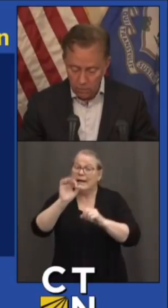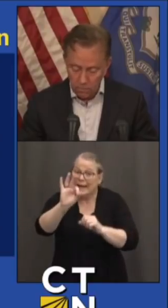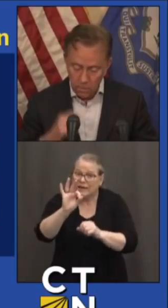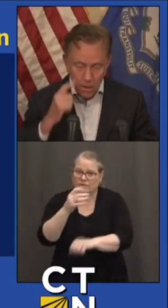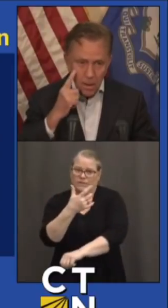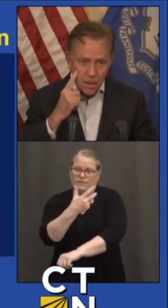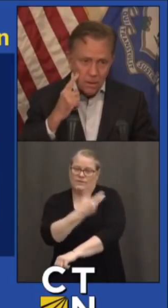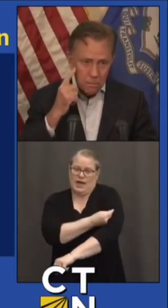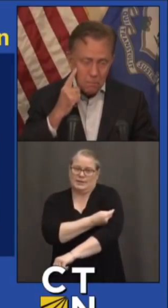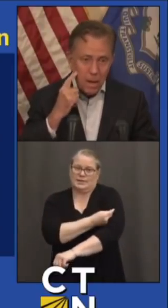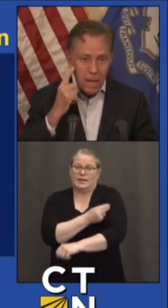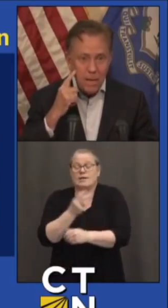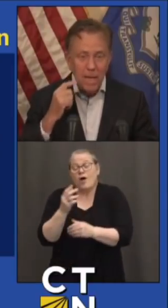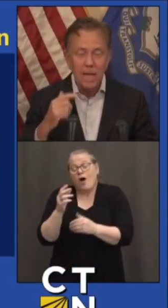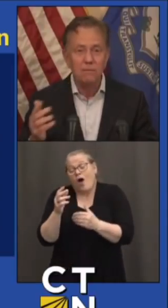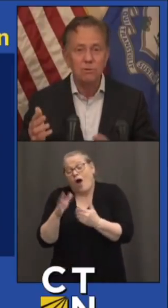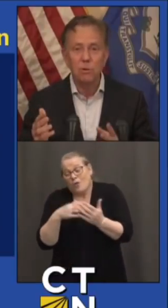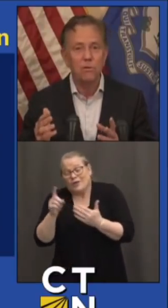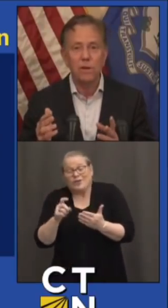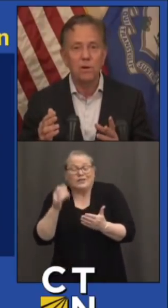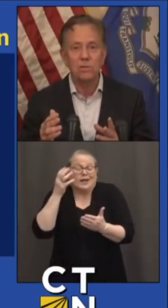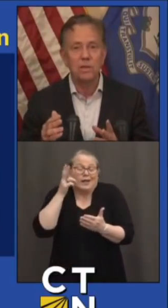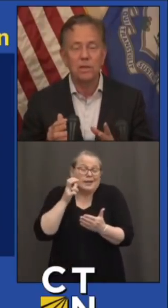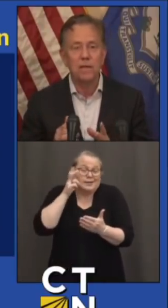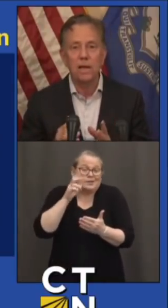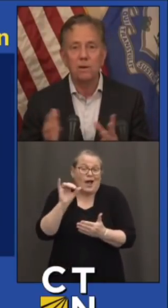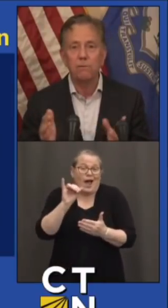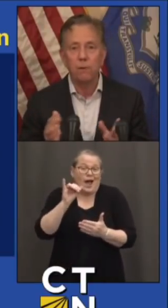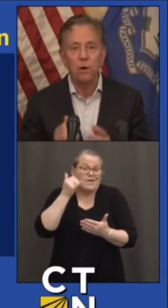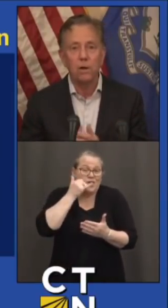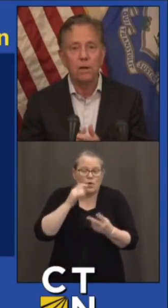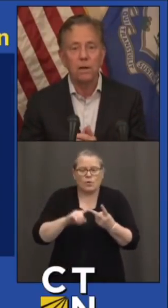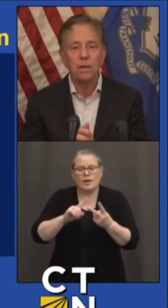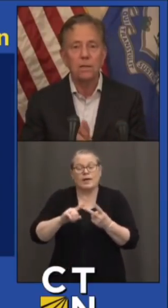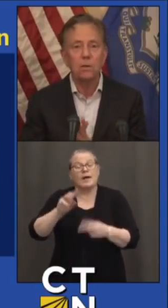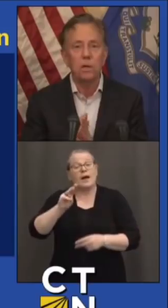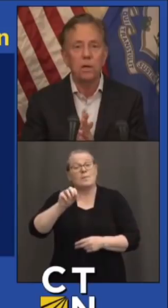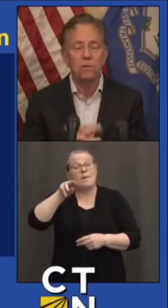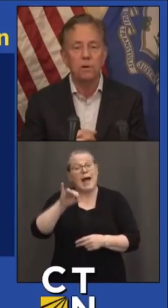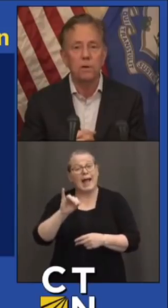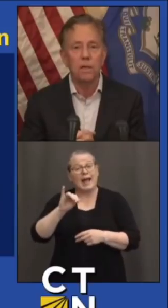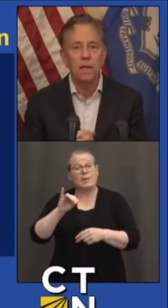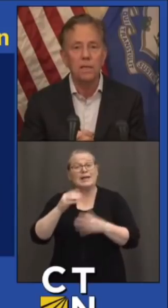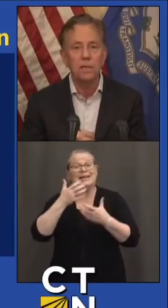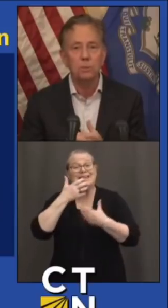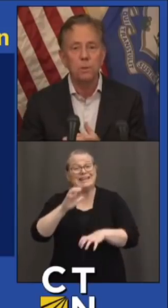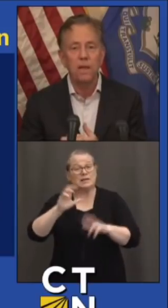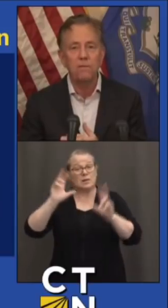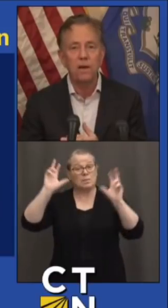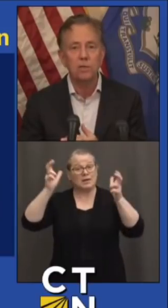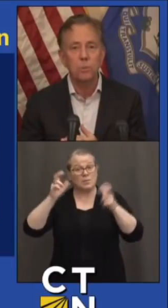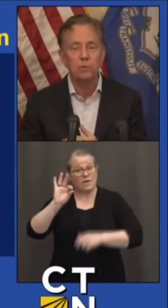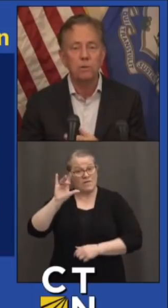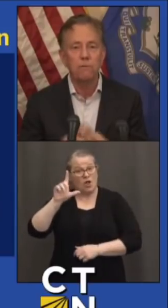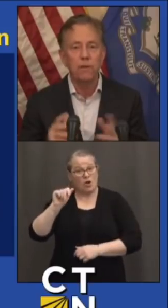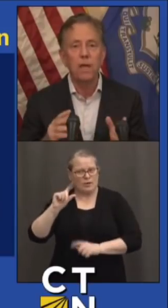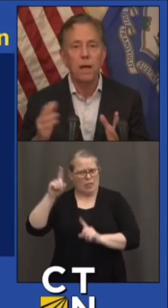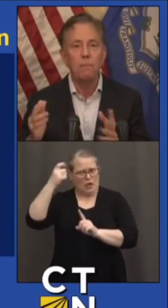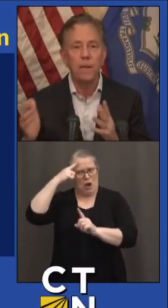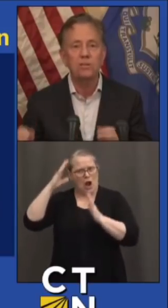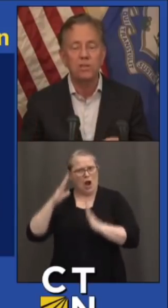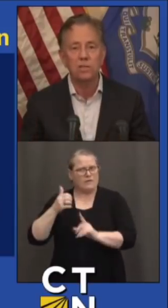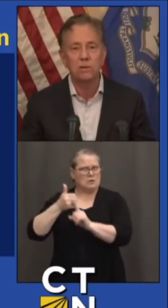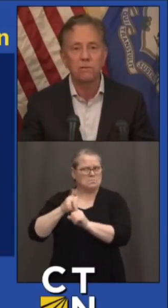your iPhone. The Miami Heat. Sort of interesting. Down in Florida. I didn't know the governor liked this, but they've got a special